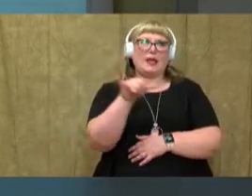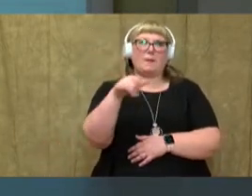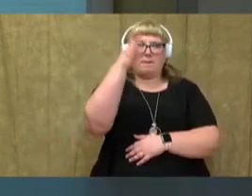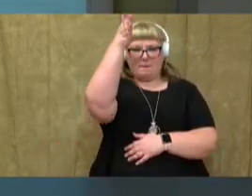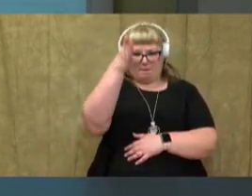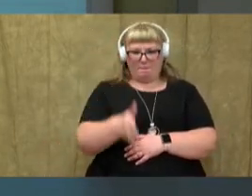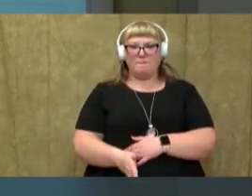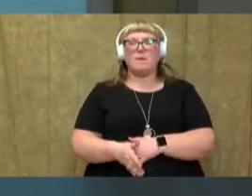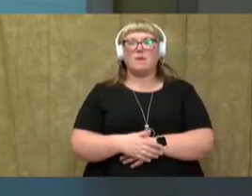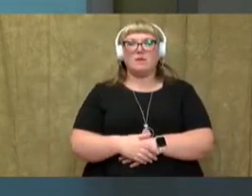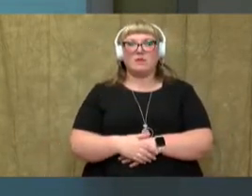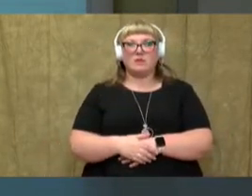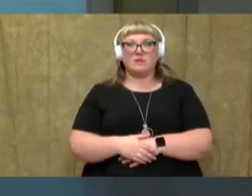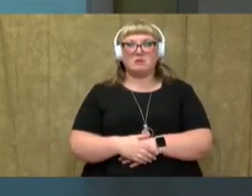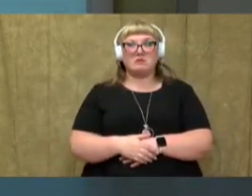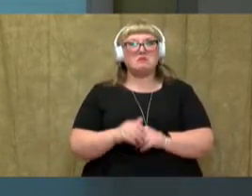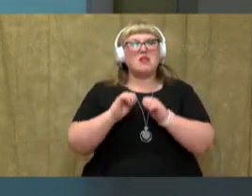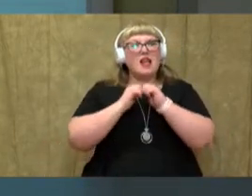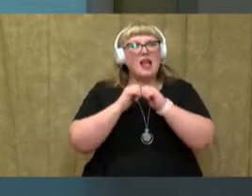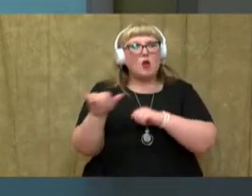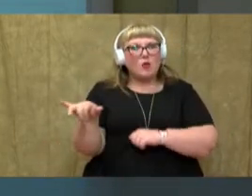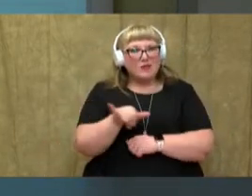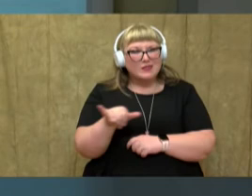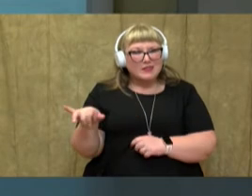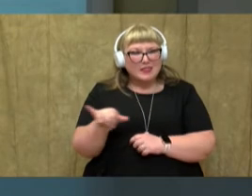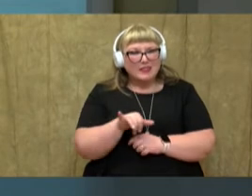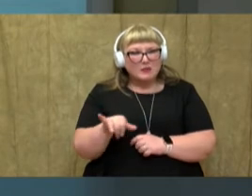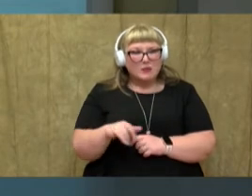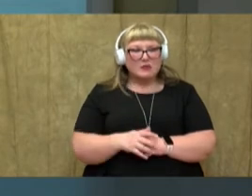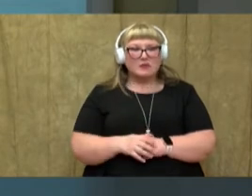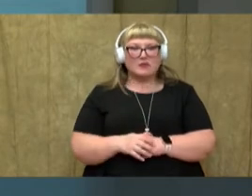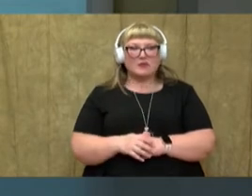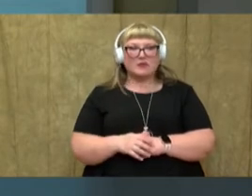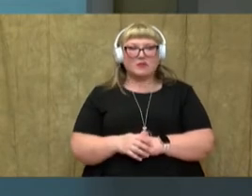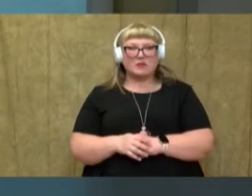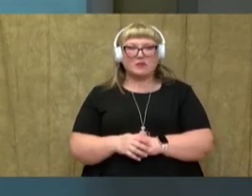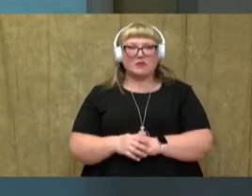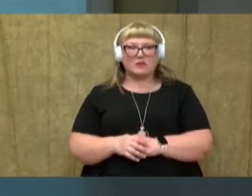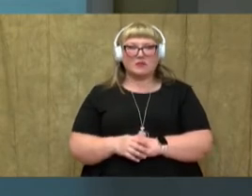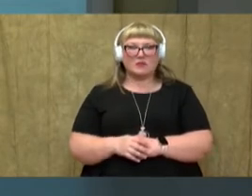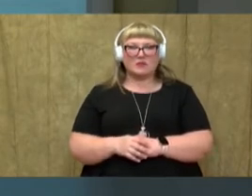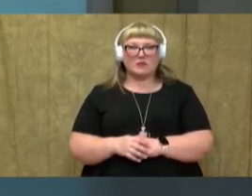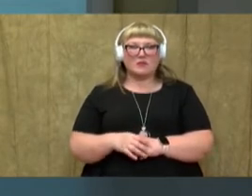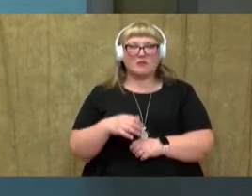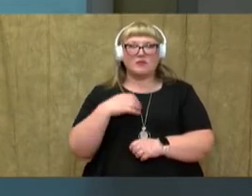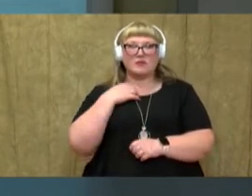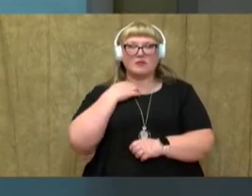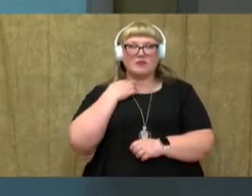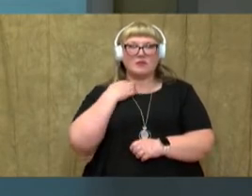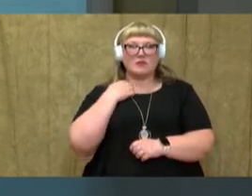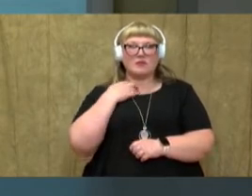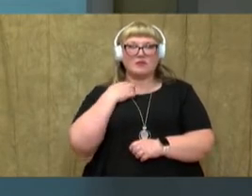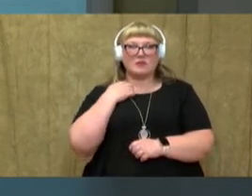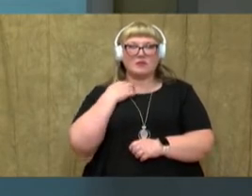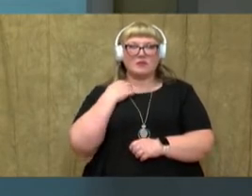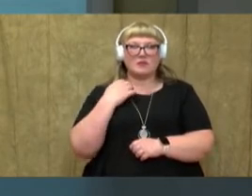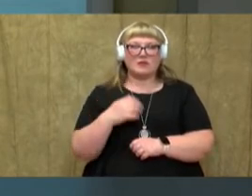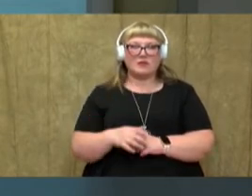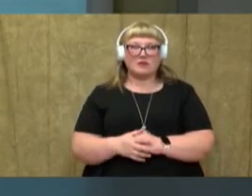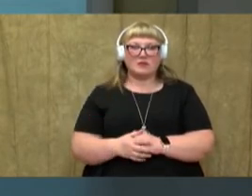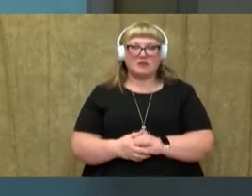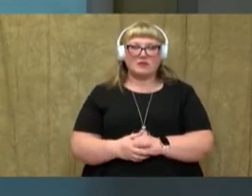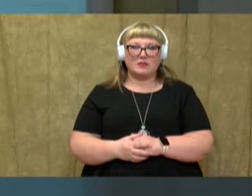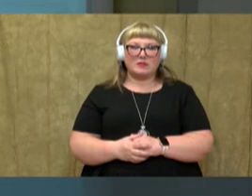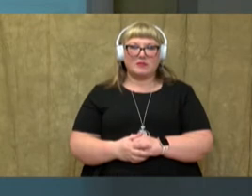Did you come up with any ways that schools from long ago and today are the same? Good job. Let's look at